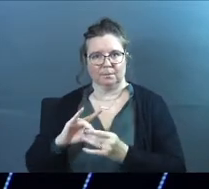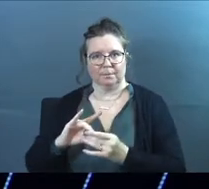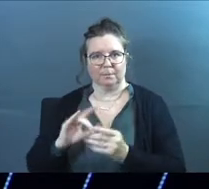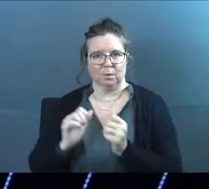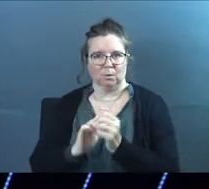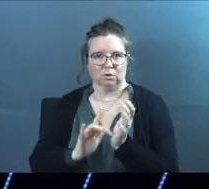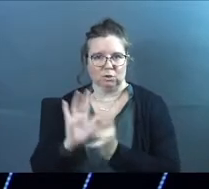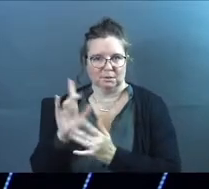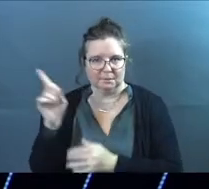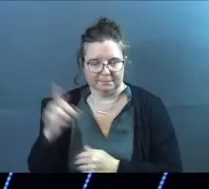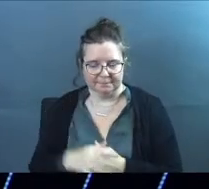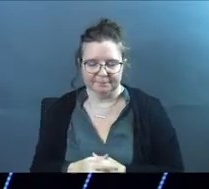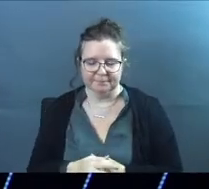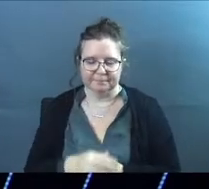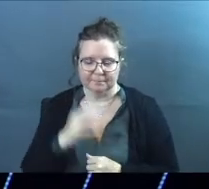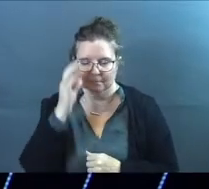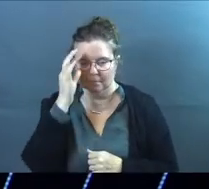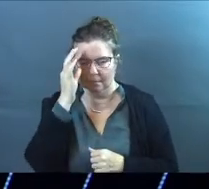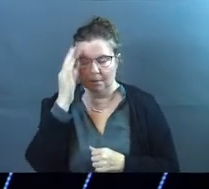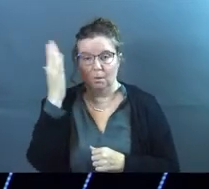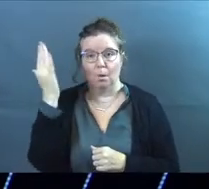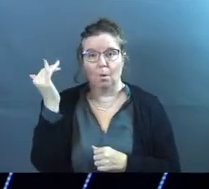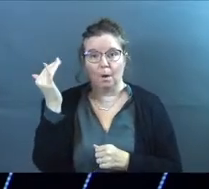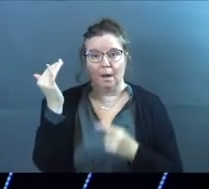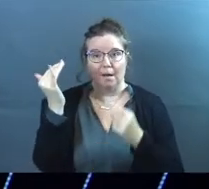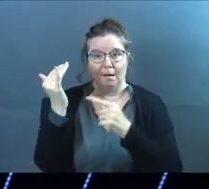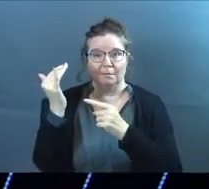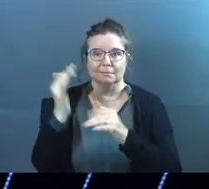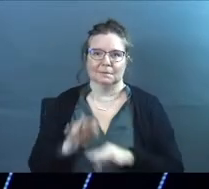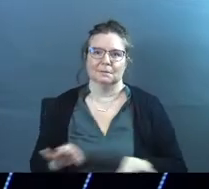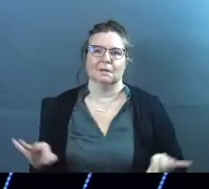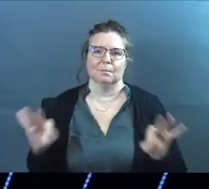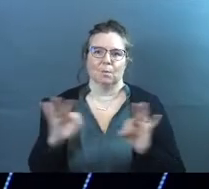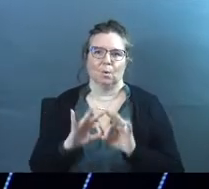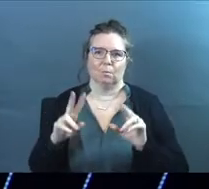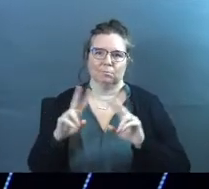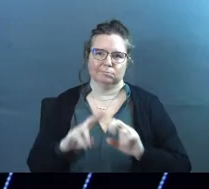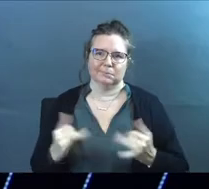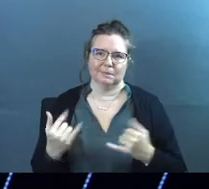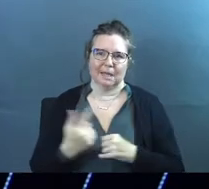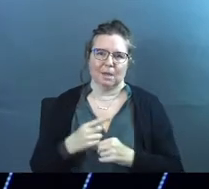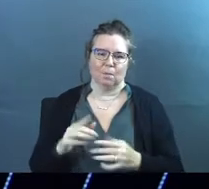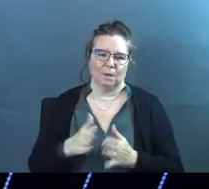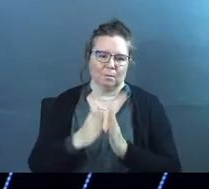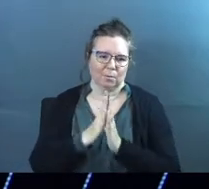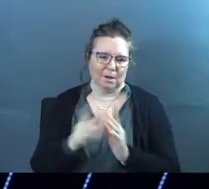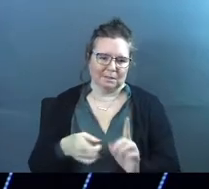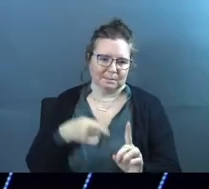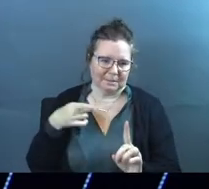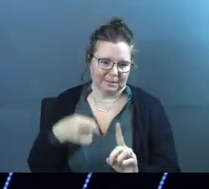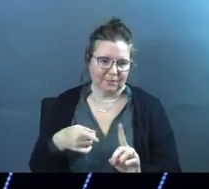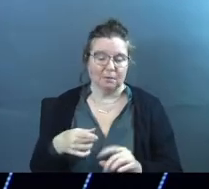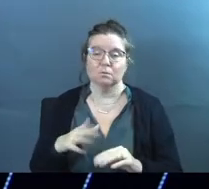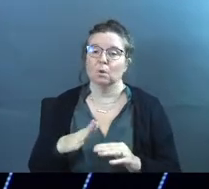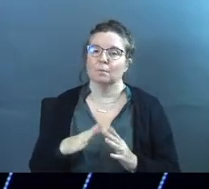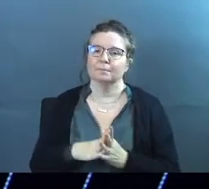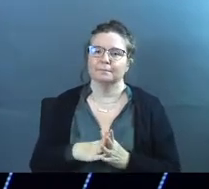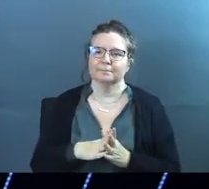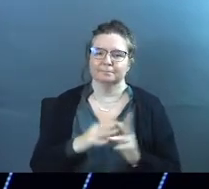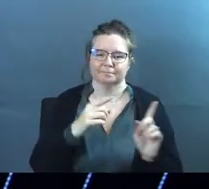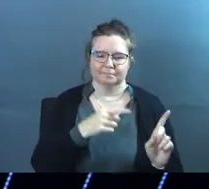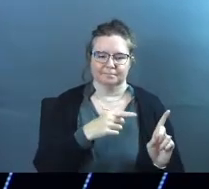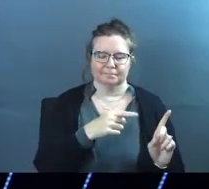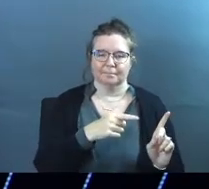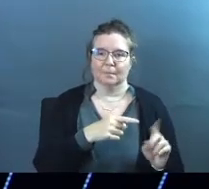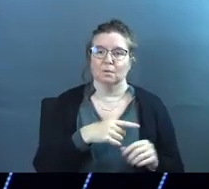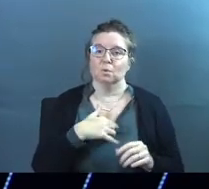with Jesus? The why is important, and we're going to dig into that today with prayer specifically, okay? So circle back to